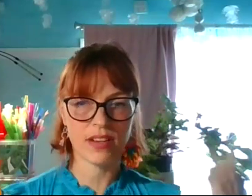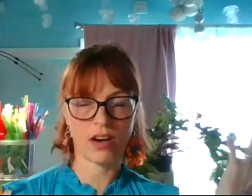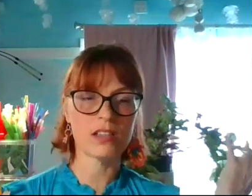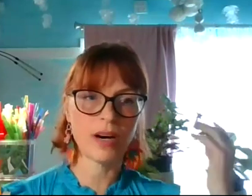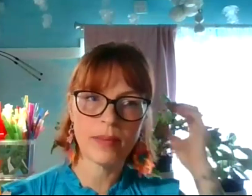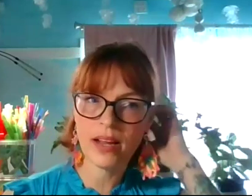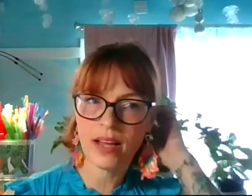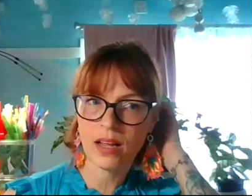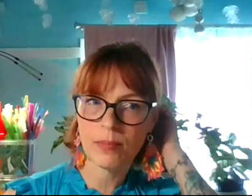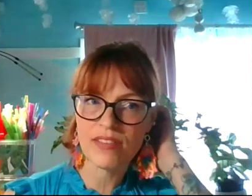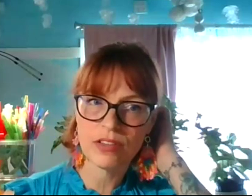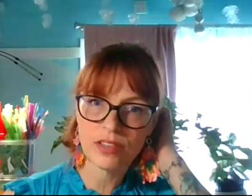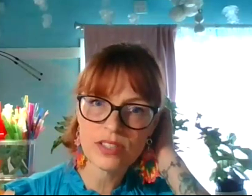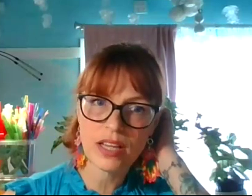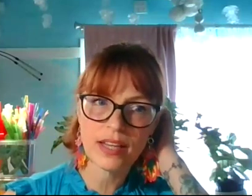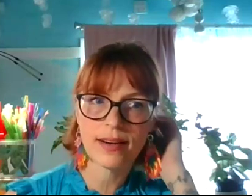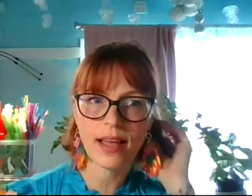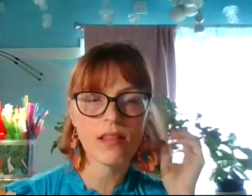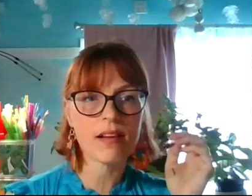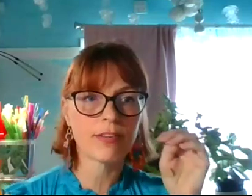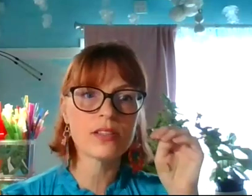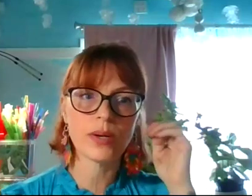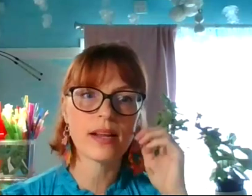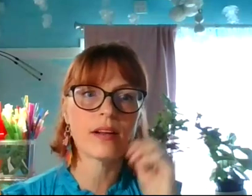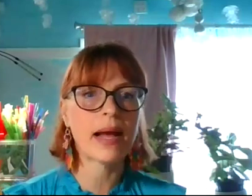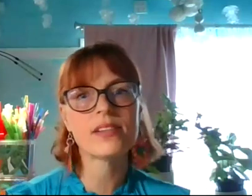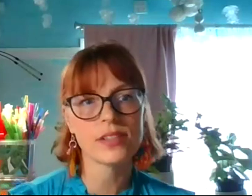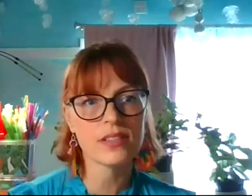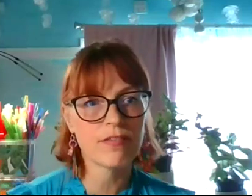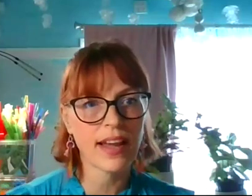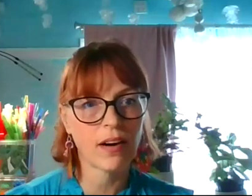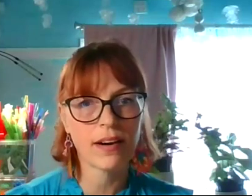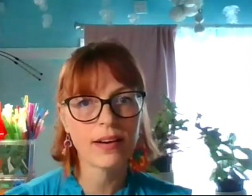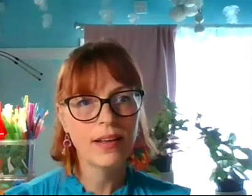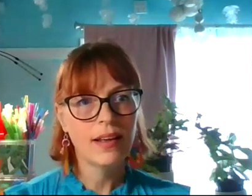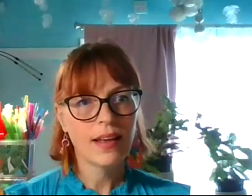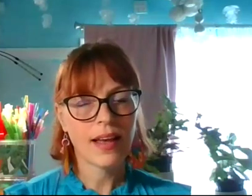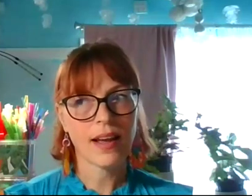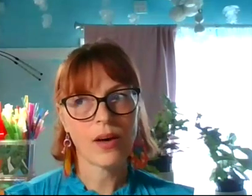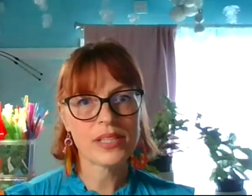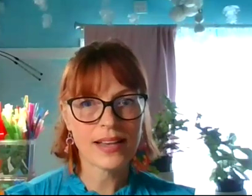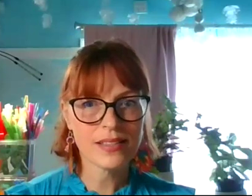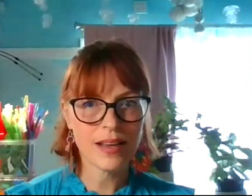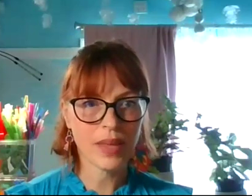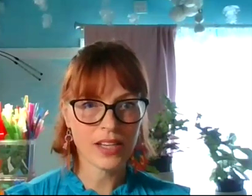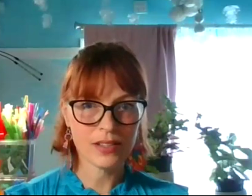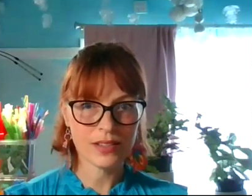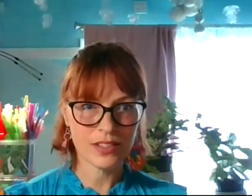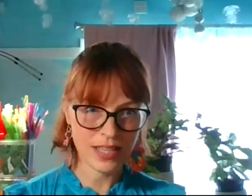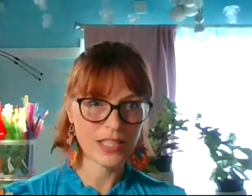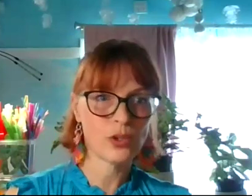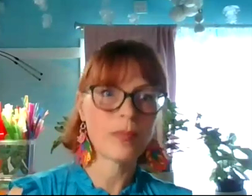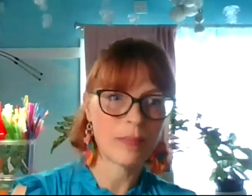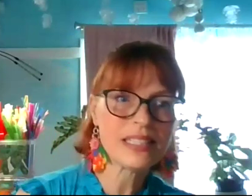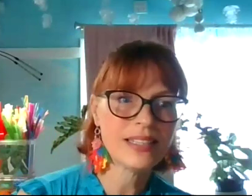have, we have an art department at a private university here and I had a lot of friends who were getting their masters and fine art. And I always asked them, like,